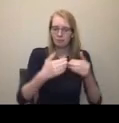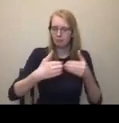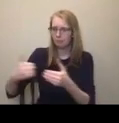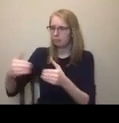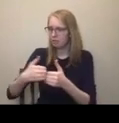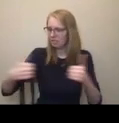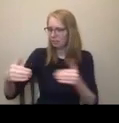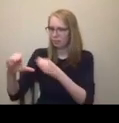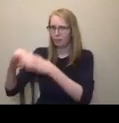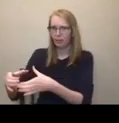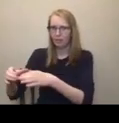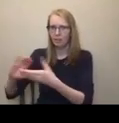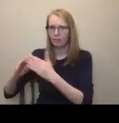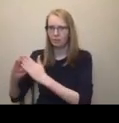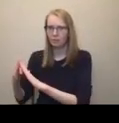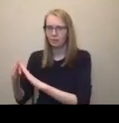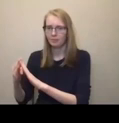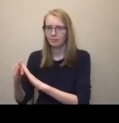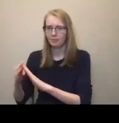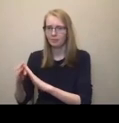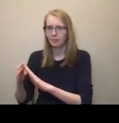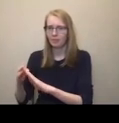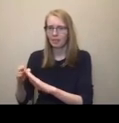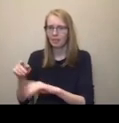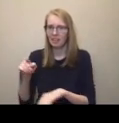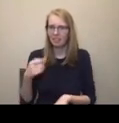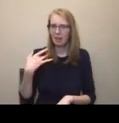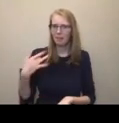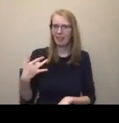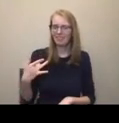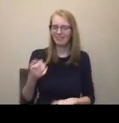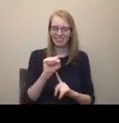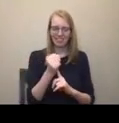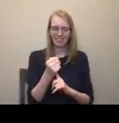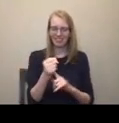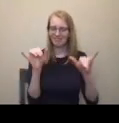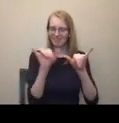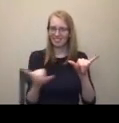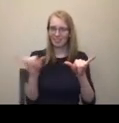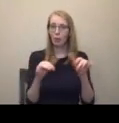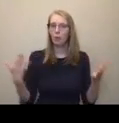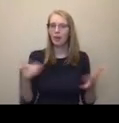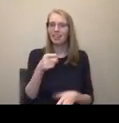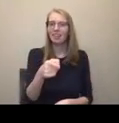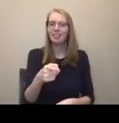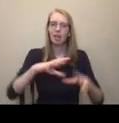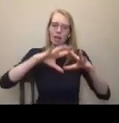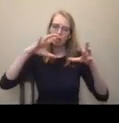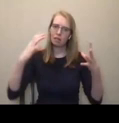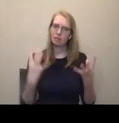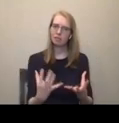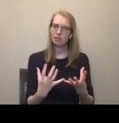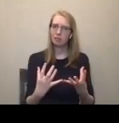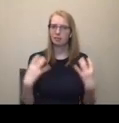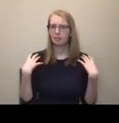amount of diversity, but this tends to be consistent and it's this concept of collective healing. And again, the fundamental difference is it's